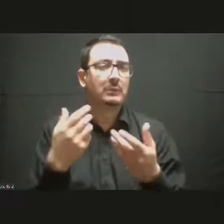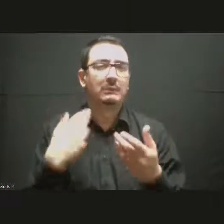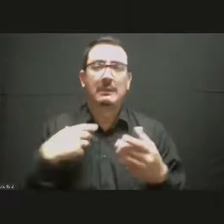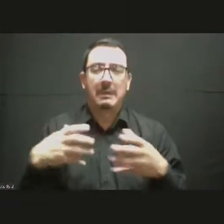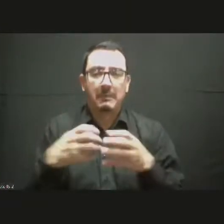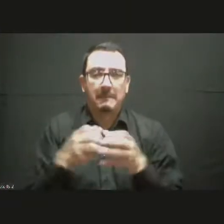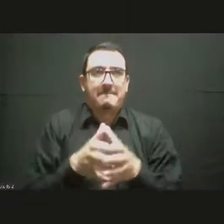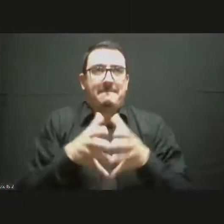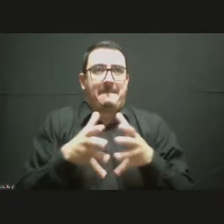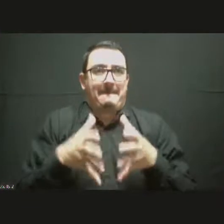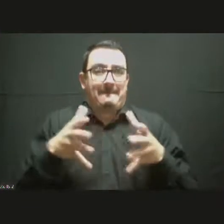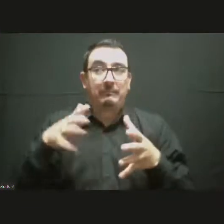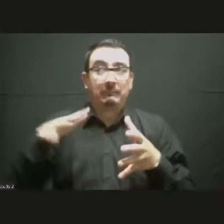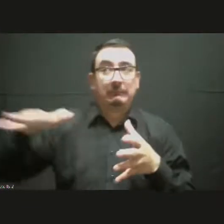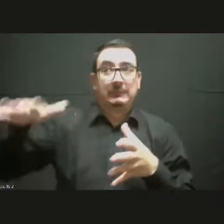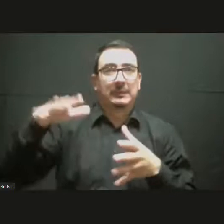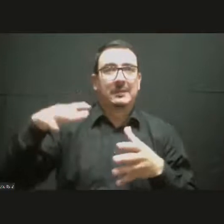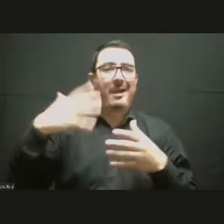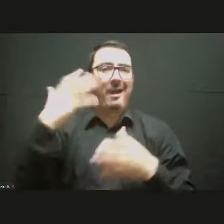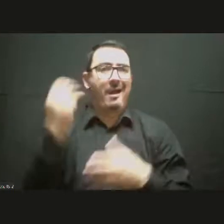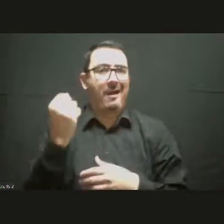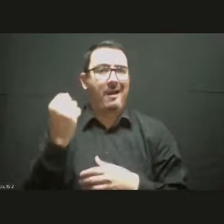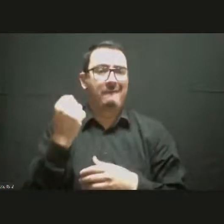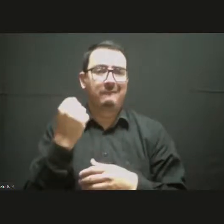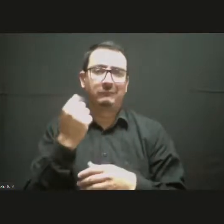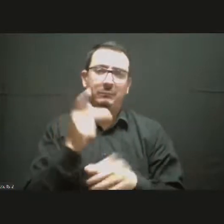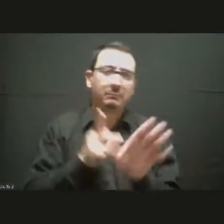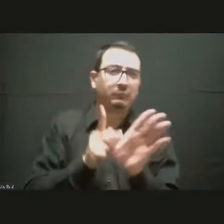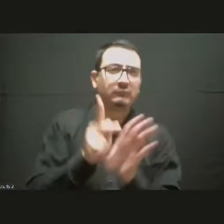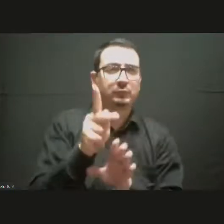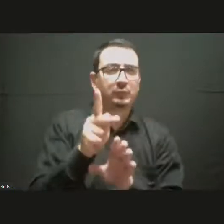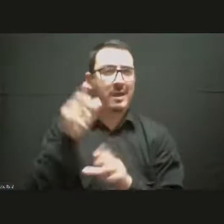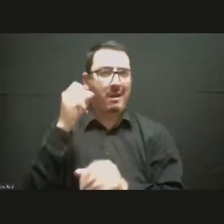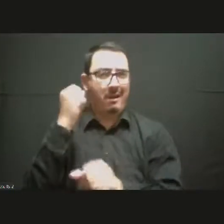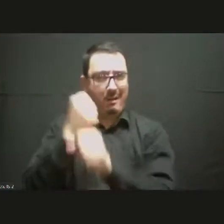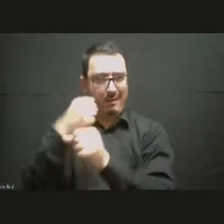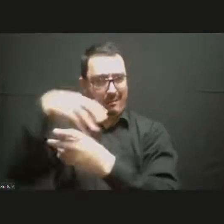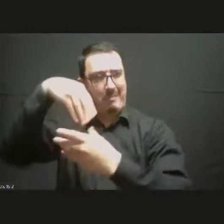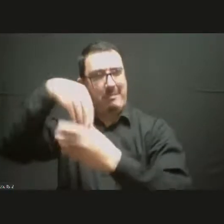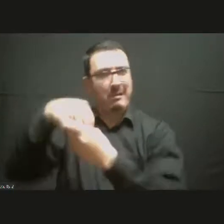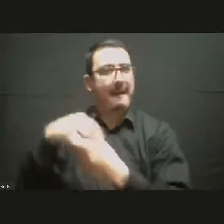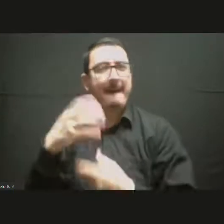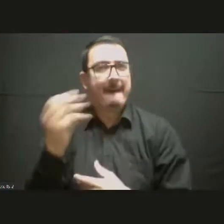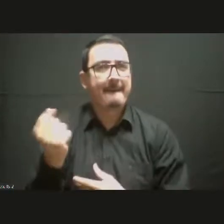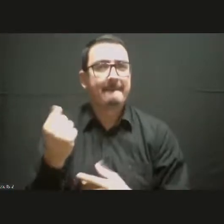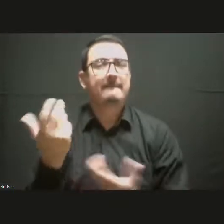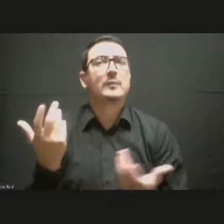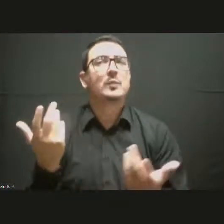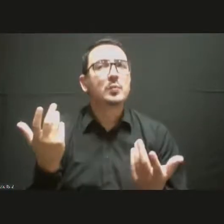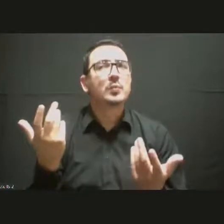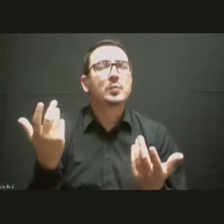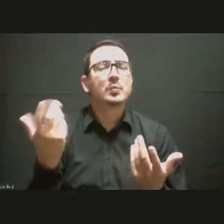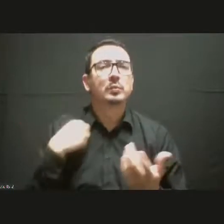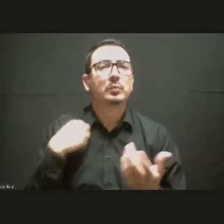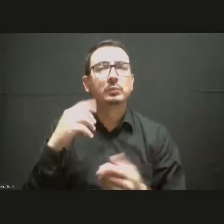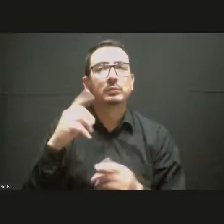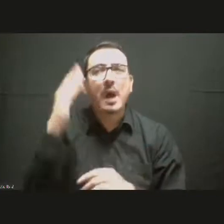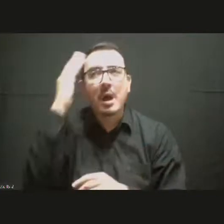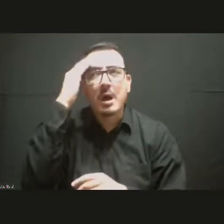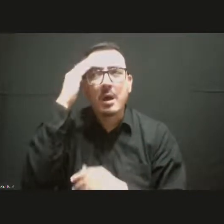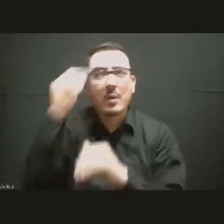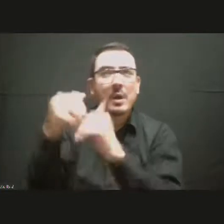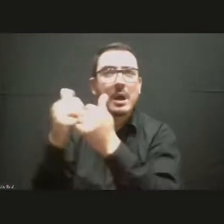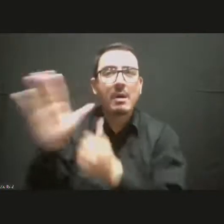available this morning from East and West Africa. But before we hear